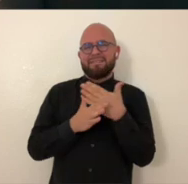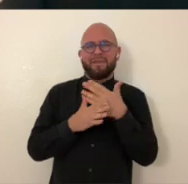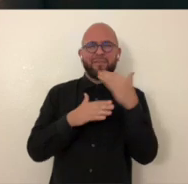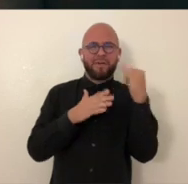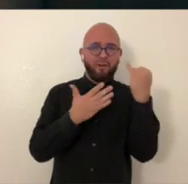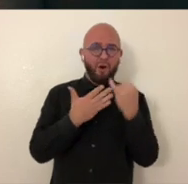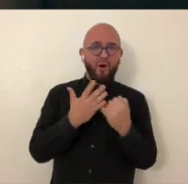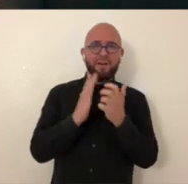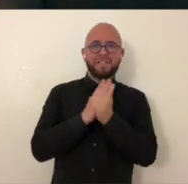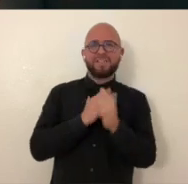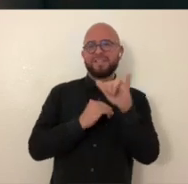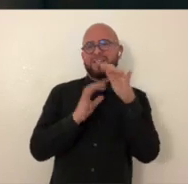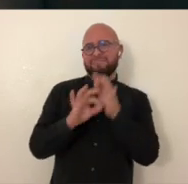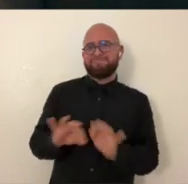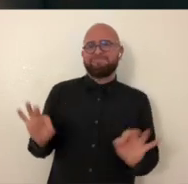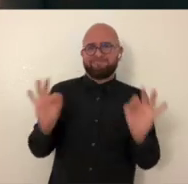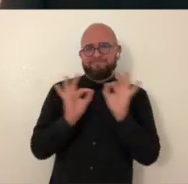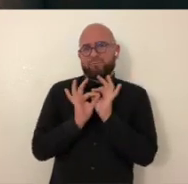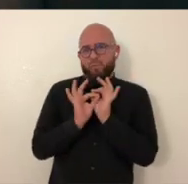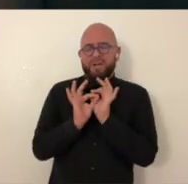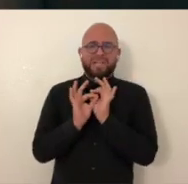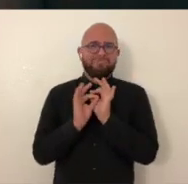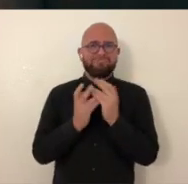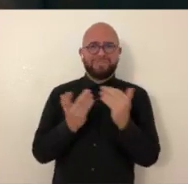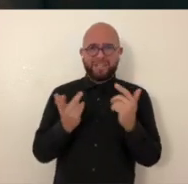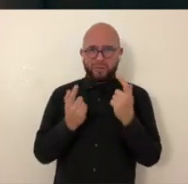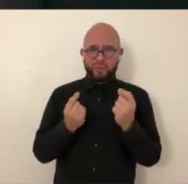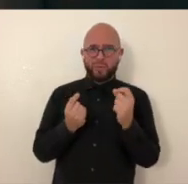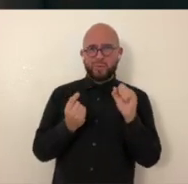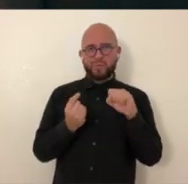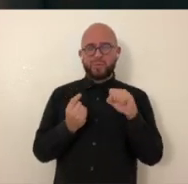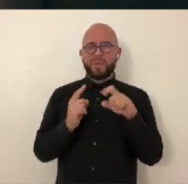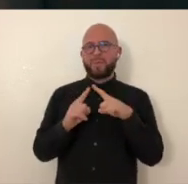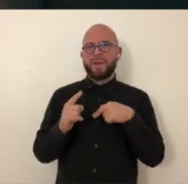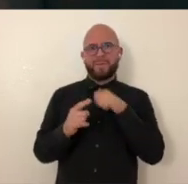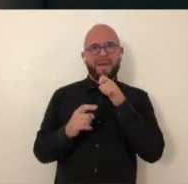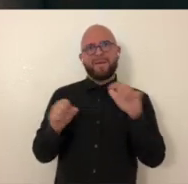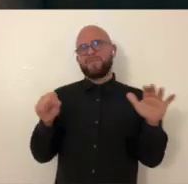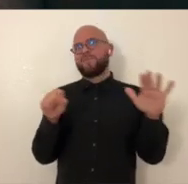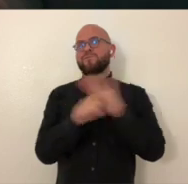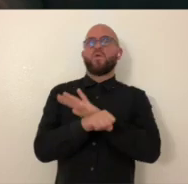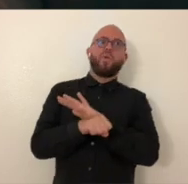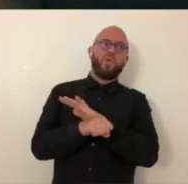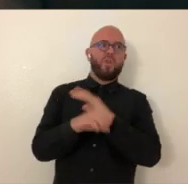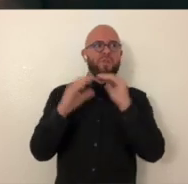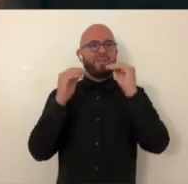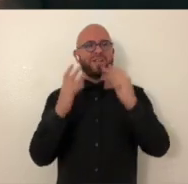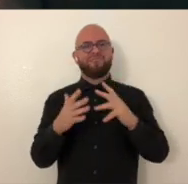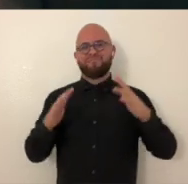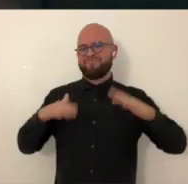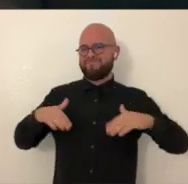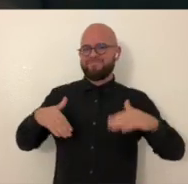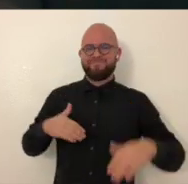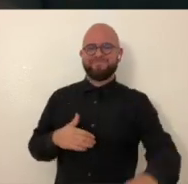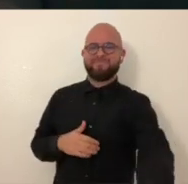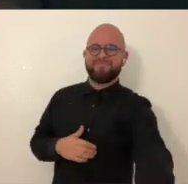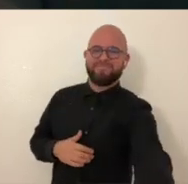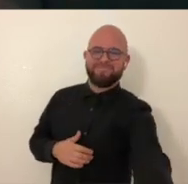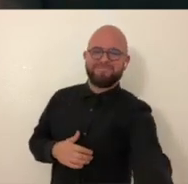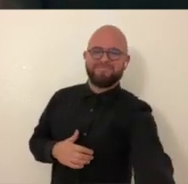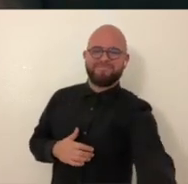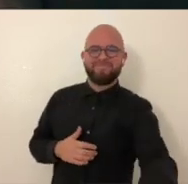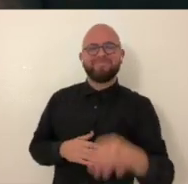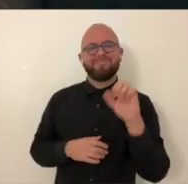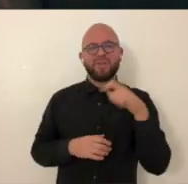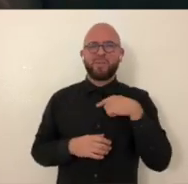workshops and teaching too. So I think, I think sharing art skills is a very important thing to do, but I'm not a